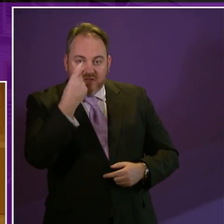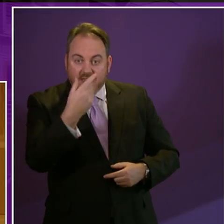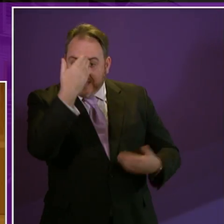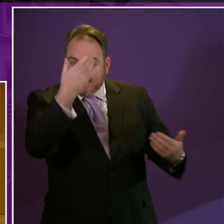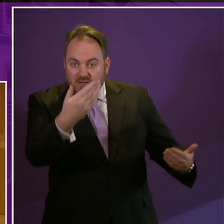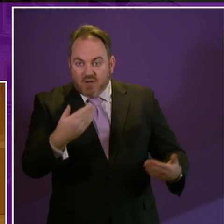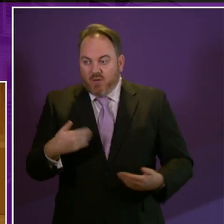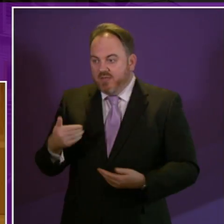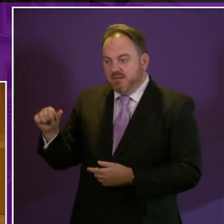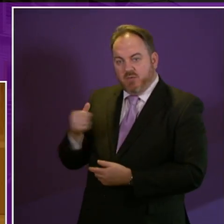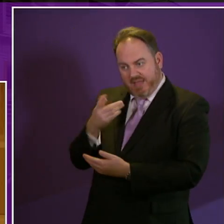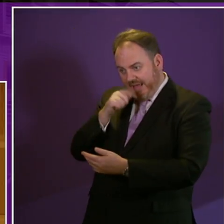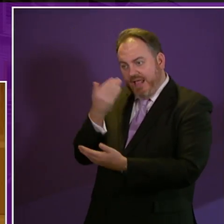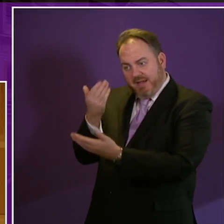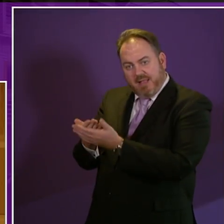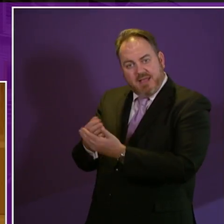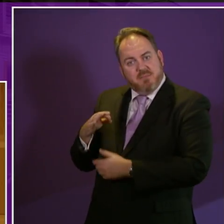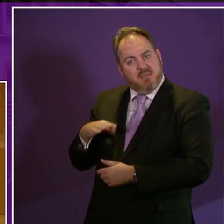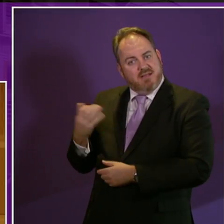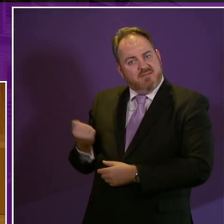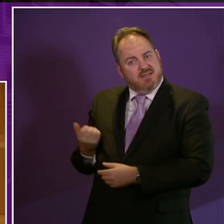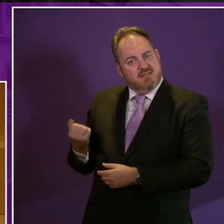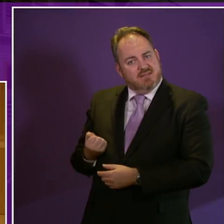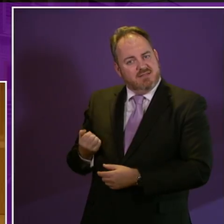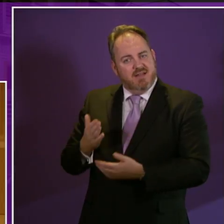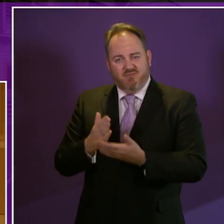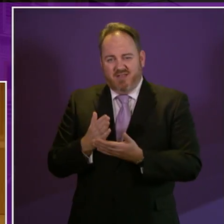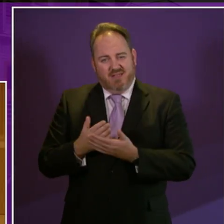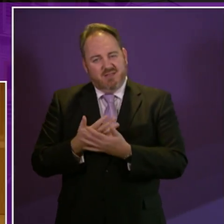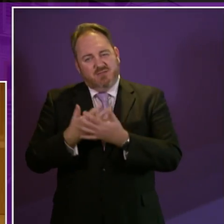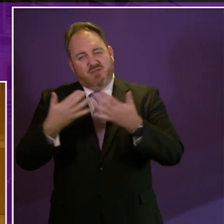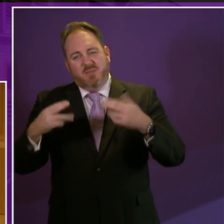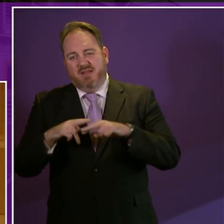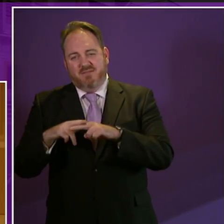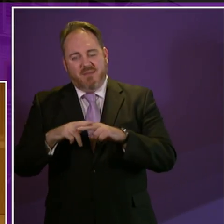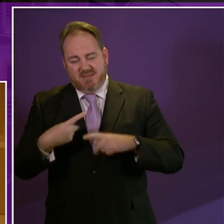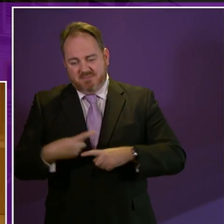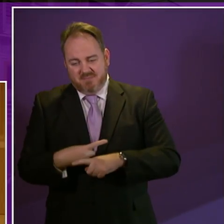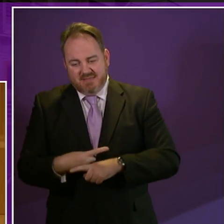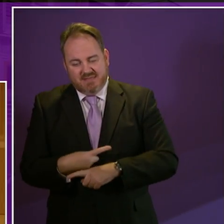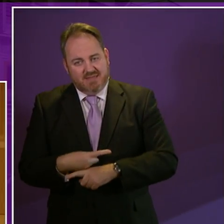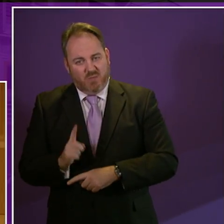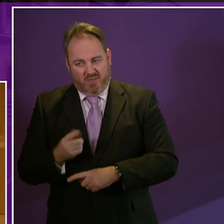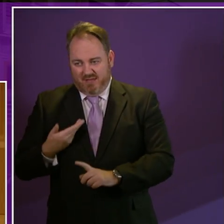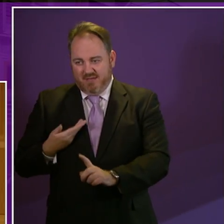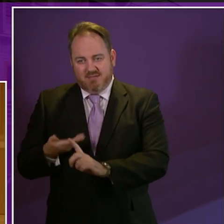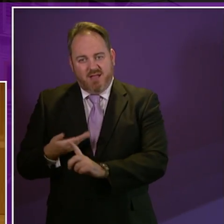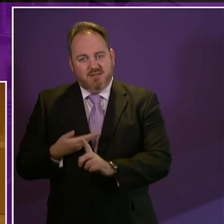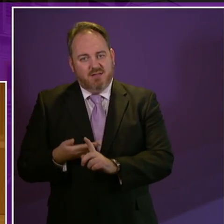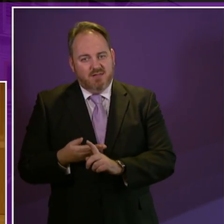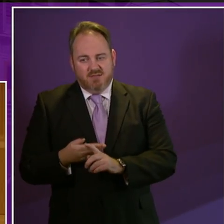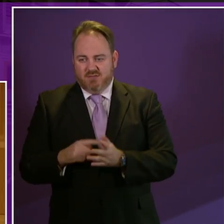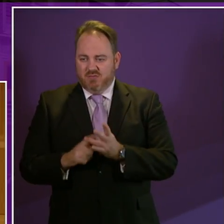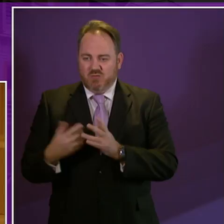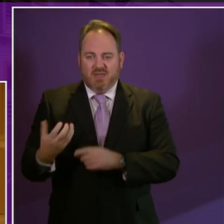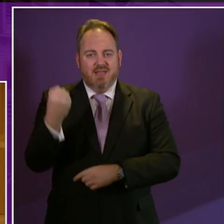any form of support at all I think we as a country are doing families like that a profound disservice if they're not even aware of the support that could be